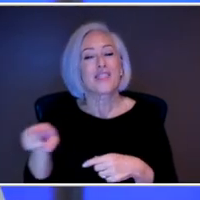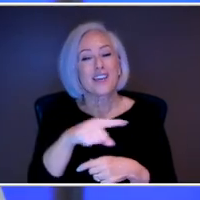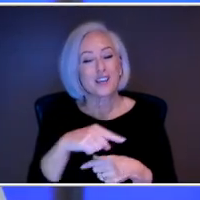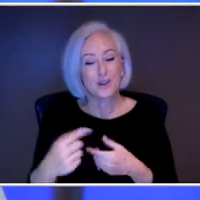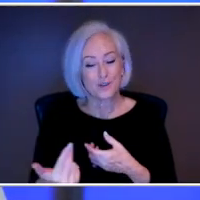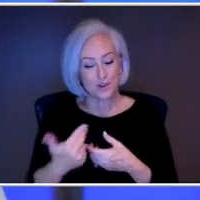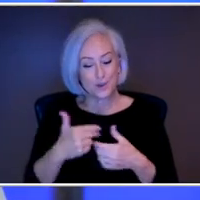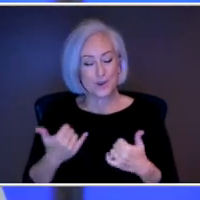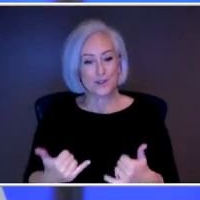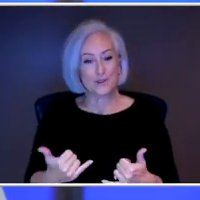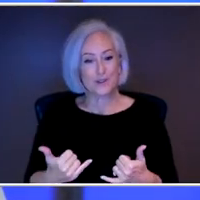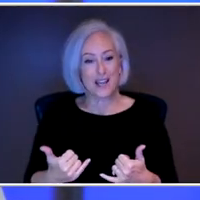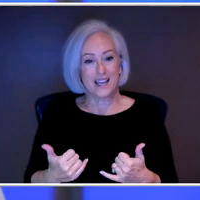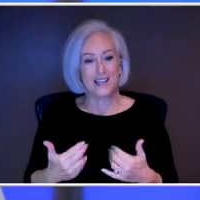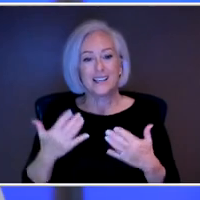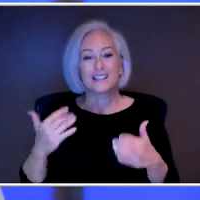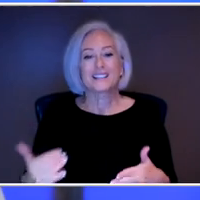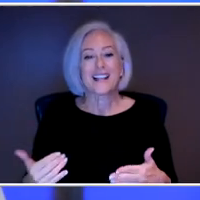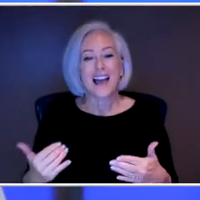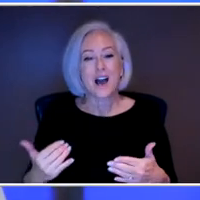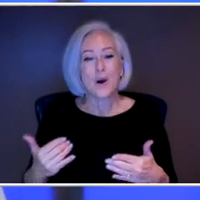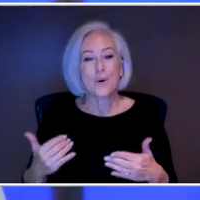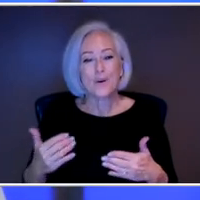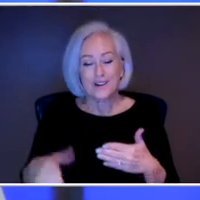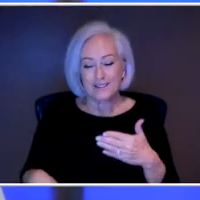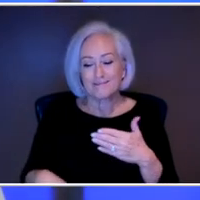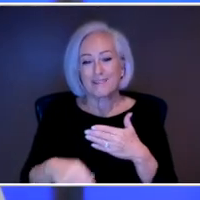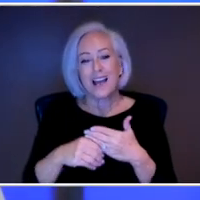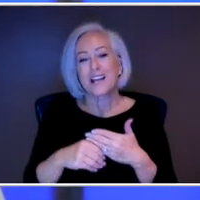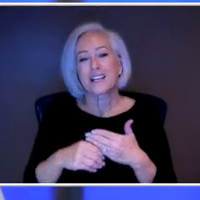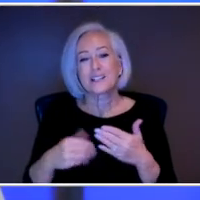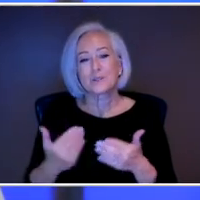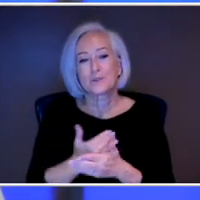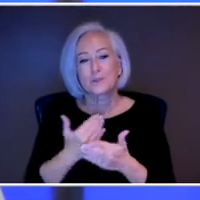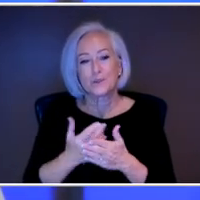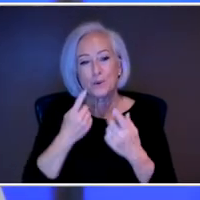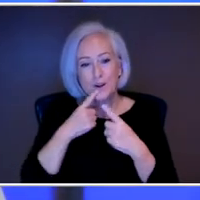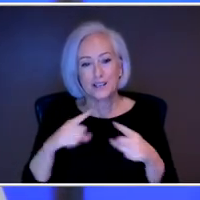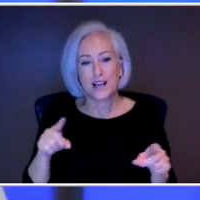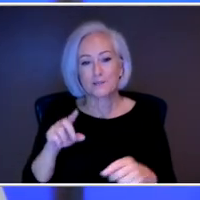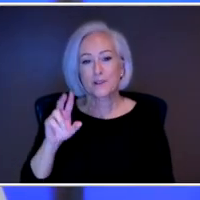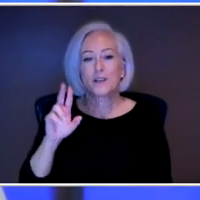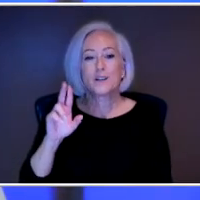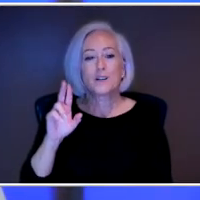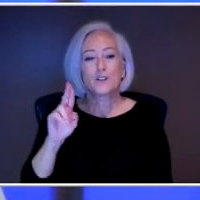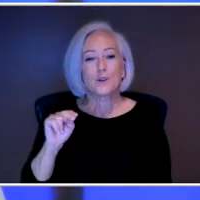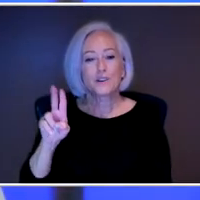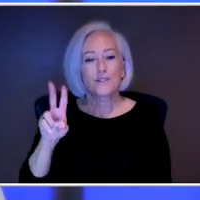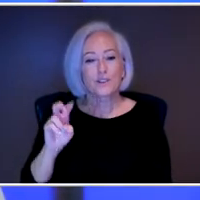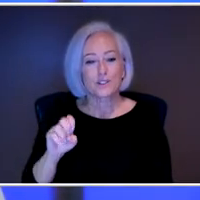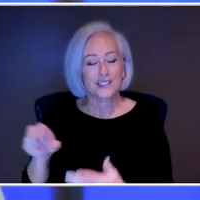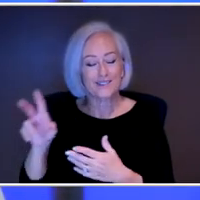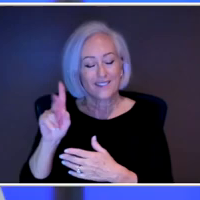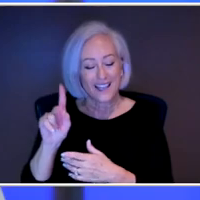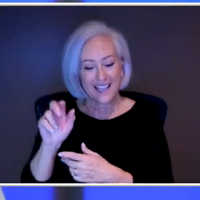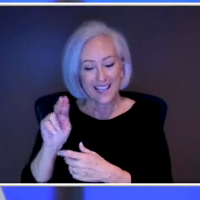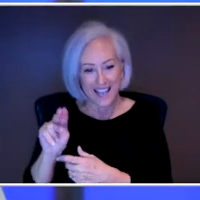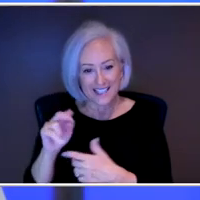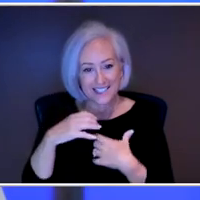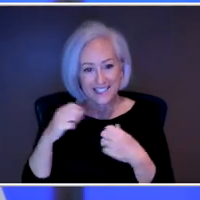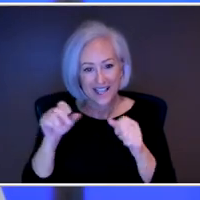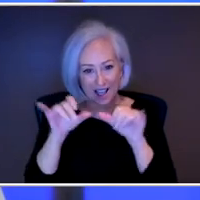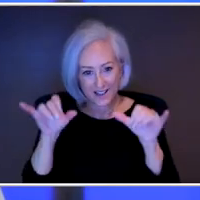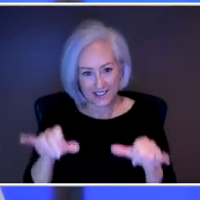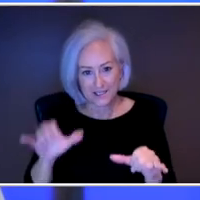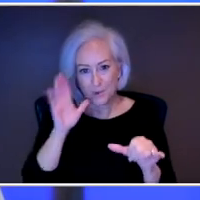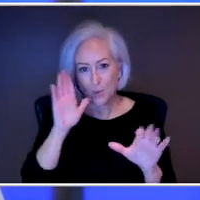a follow up to this past Monday's announcement that the University of Kansas Health System will be the official health care provider of the Kansas City current women's